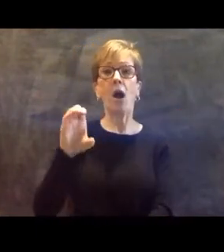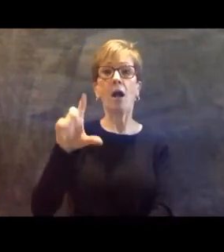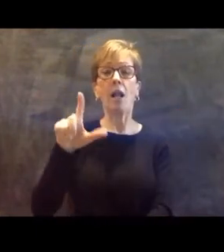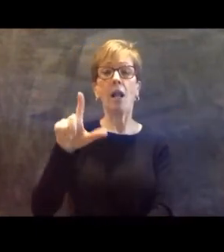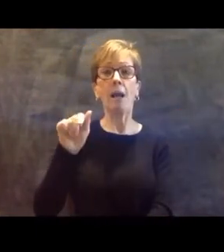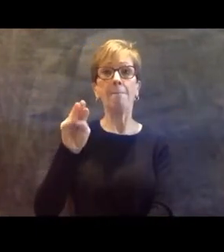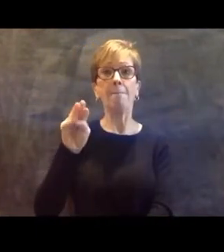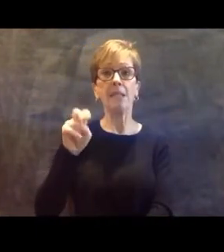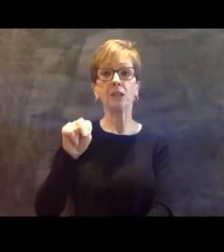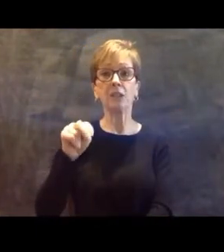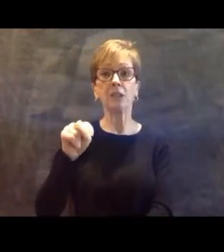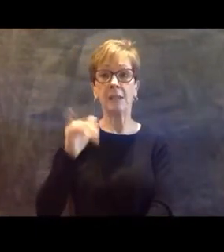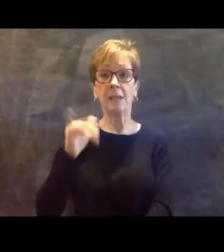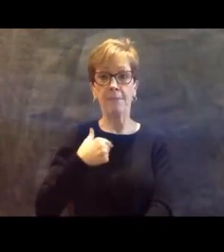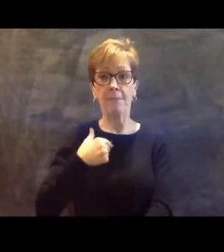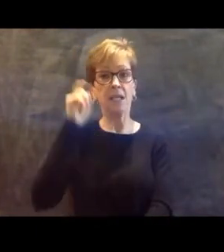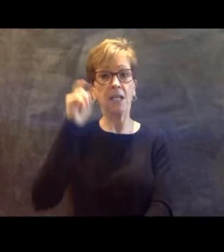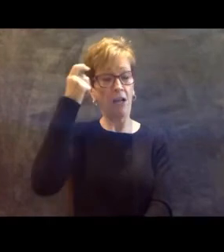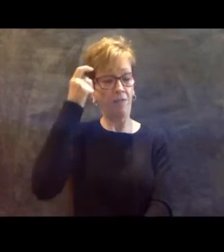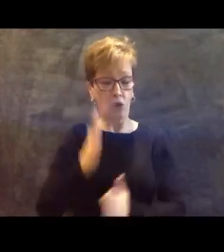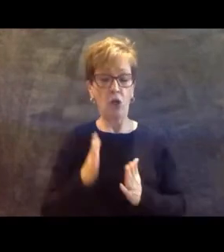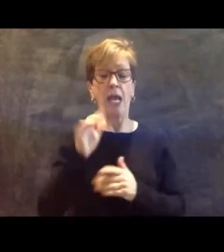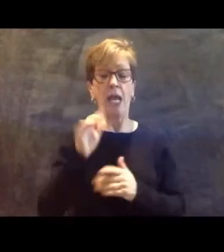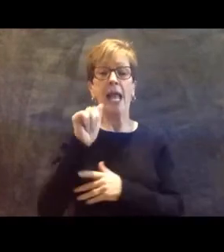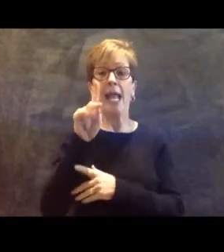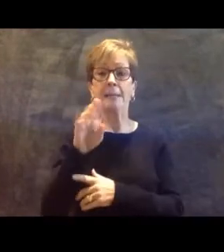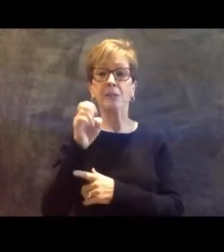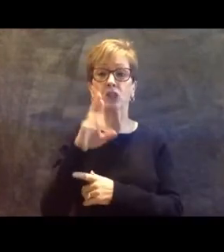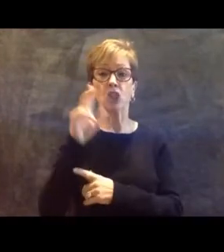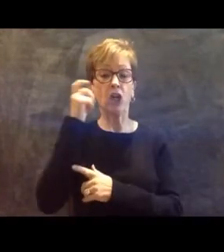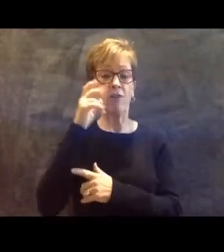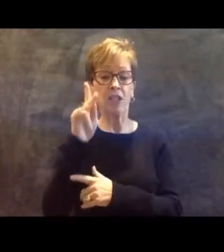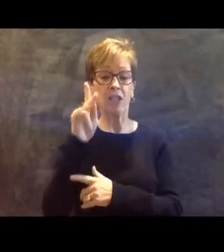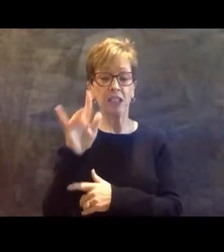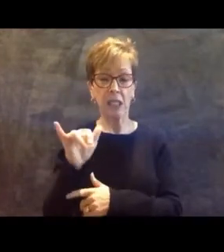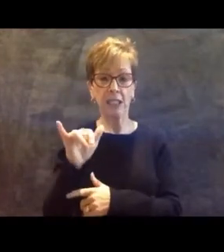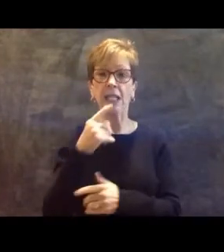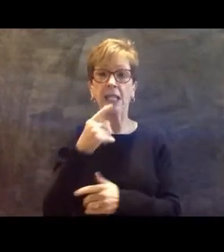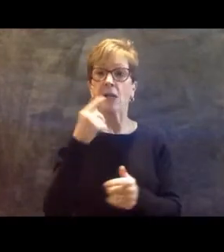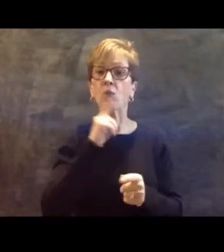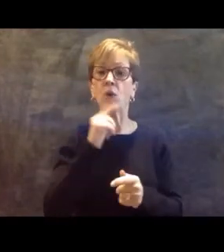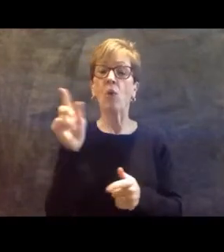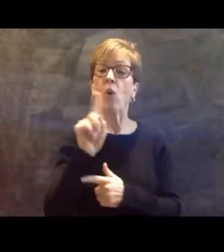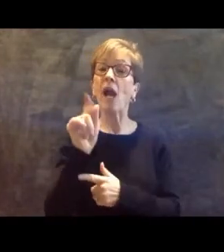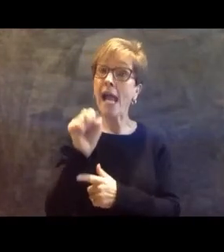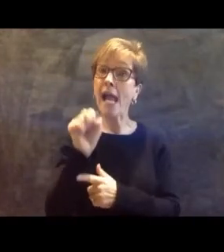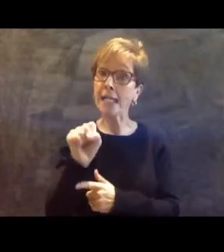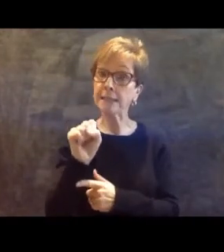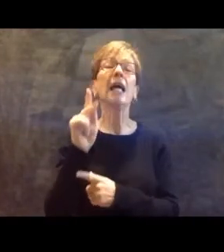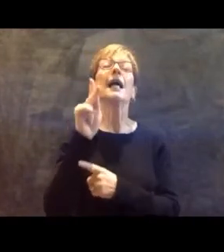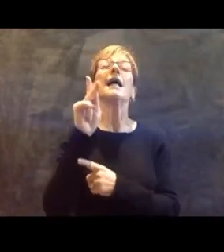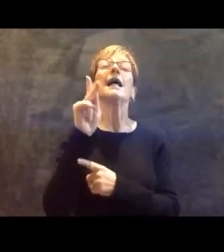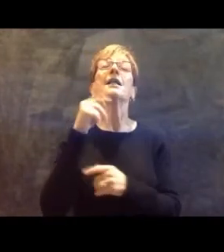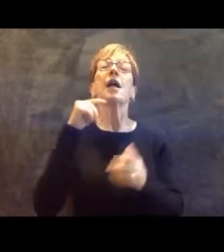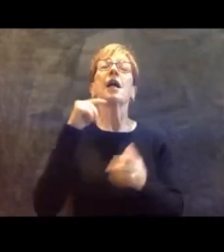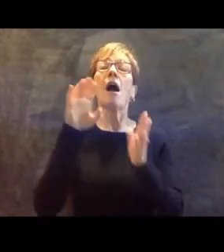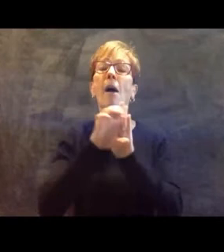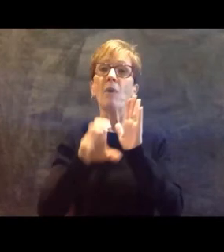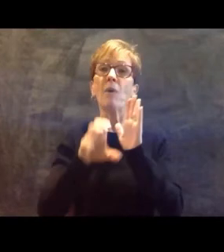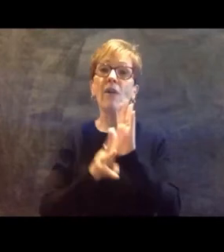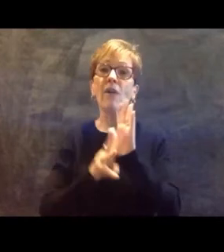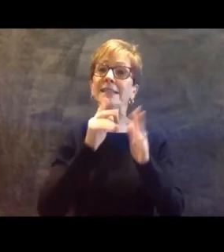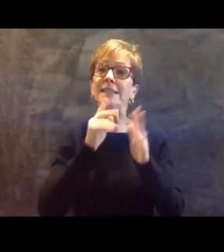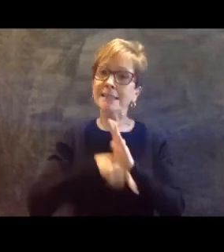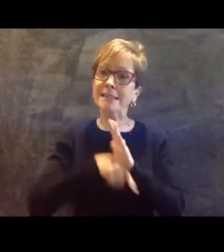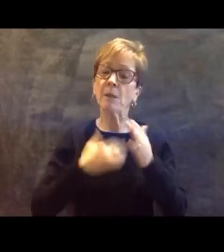Andy Beshear, Governor of the Commonwealth of Kentucky, and it reads, whereas the Commonwealth deeply appreciates the work of its teachers and